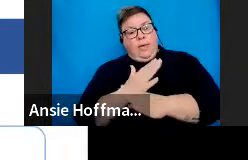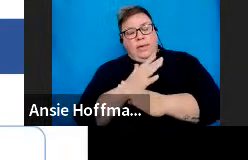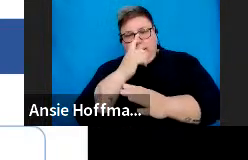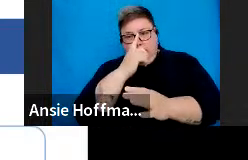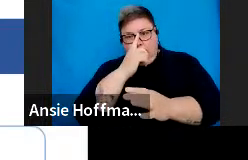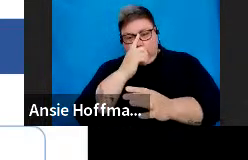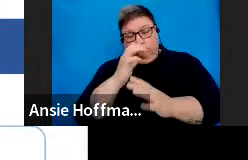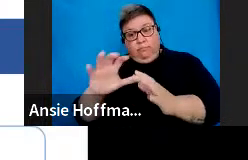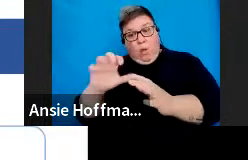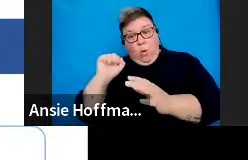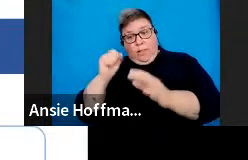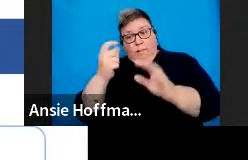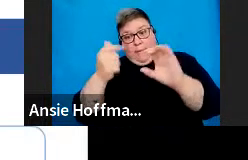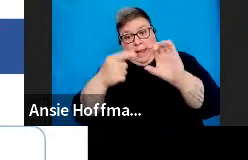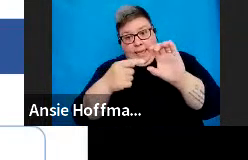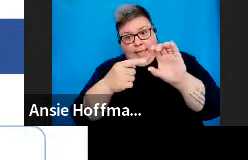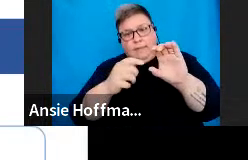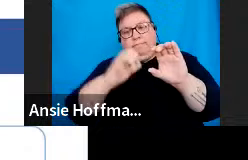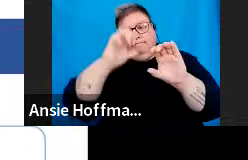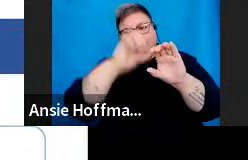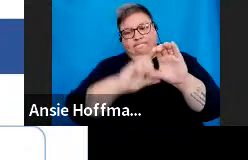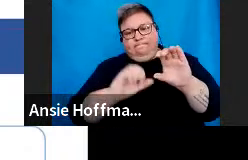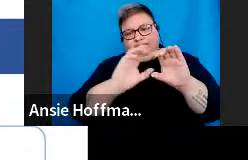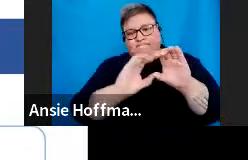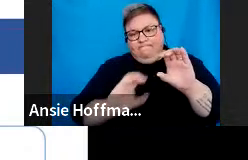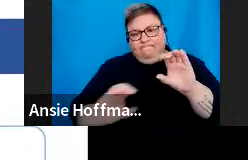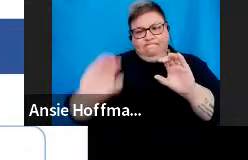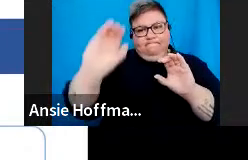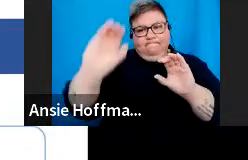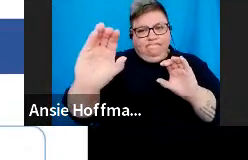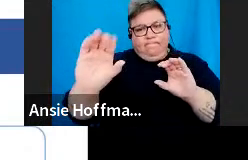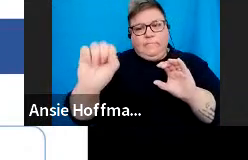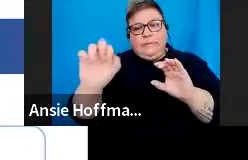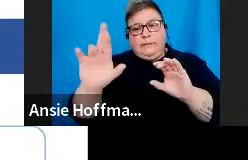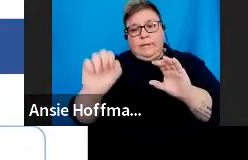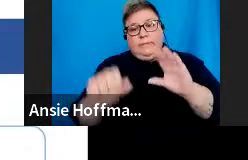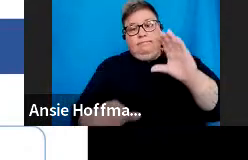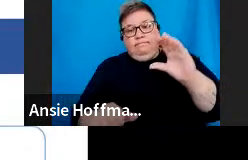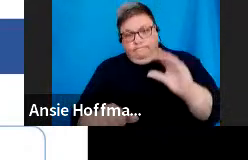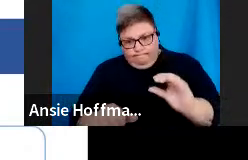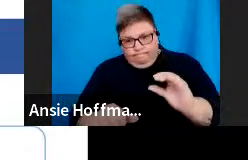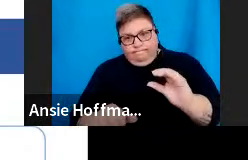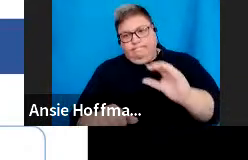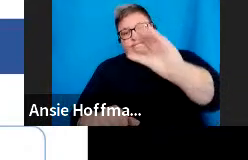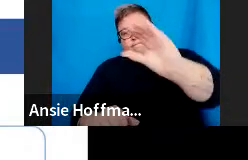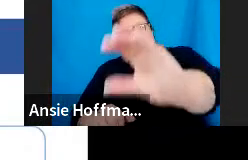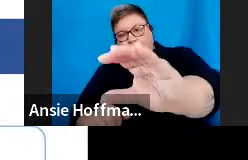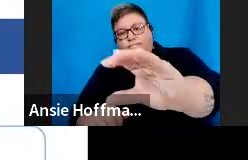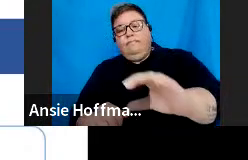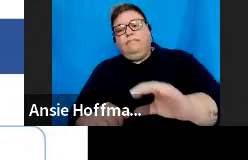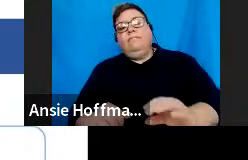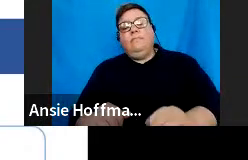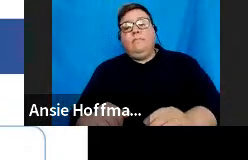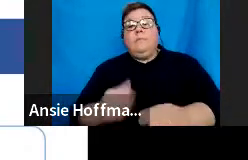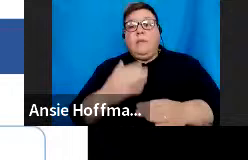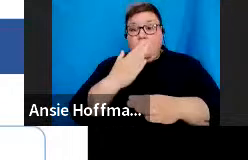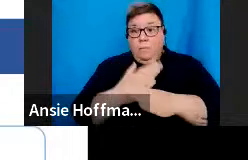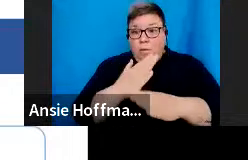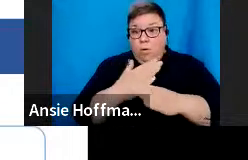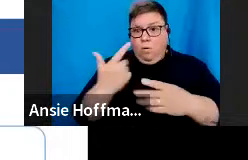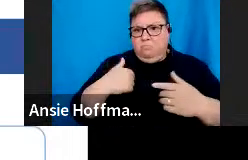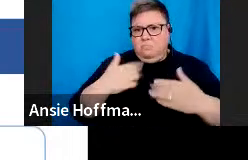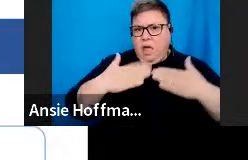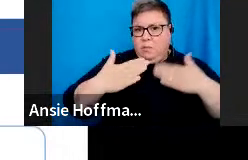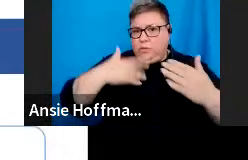lump sum payment, which must be paid over to SAS. This information, the employer or the administrator or fund